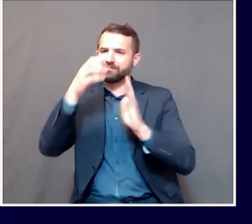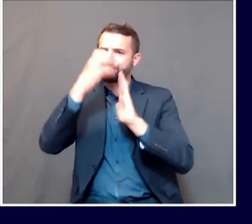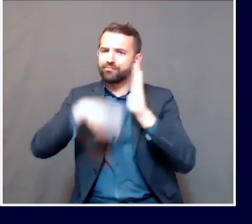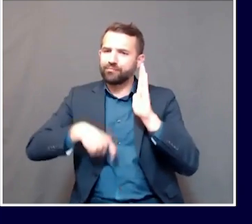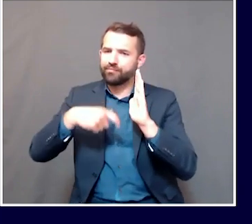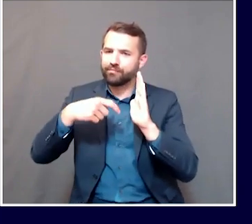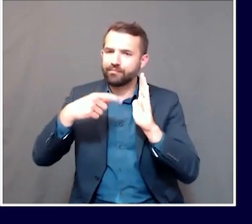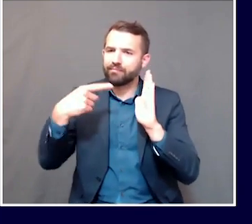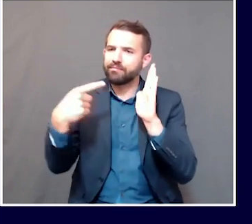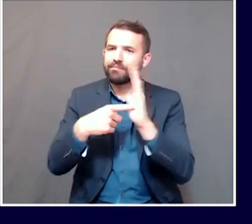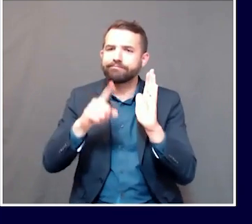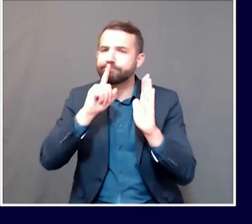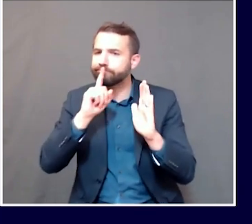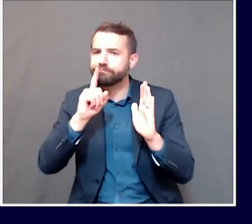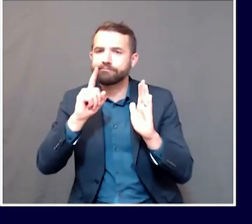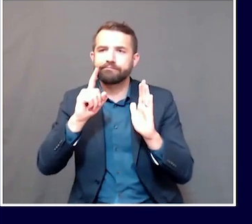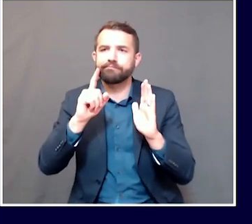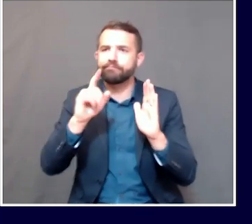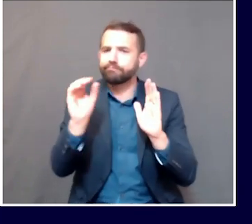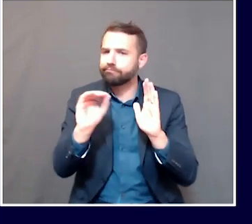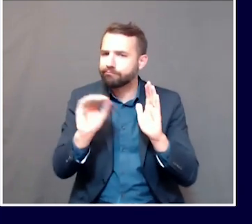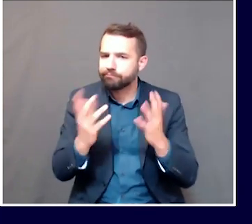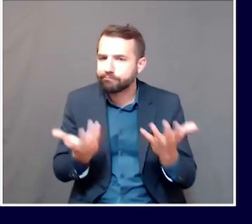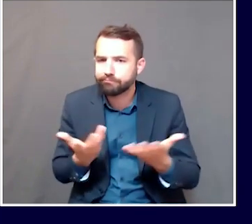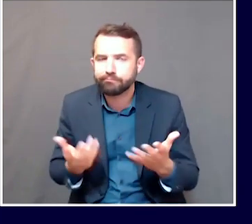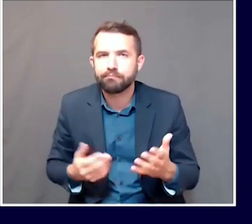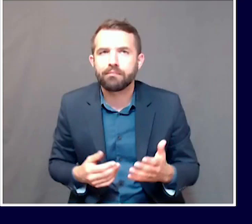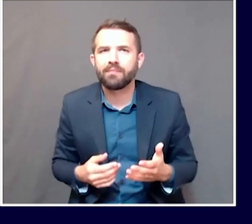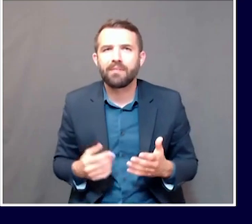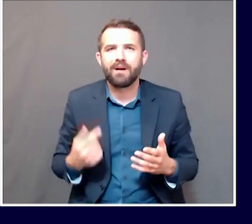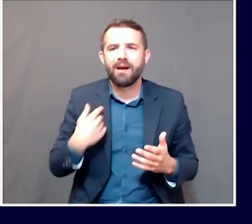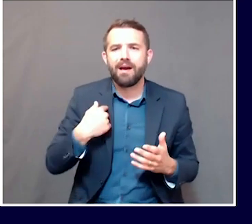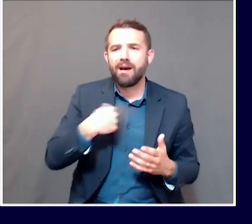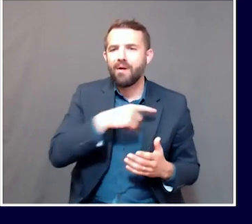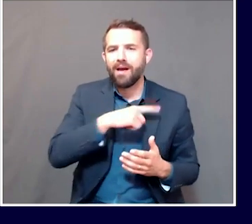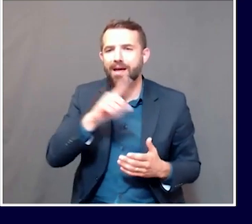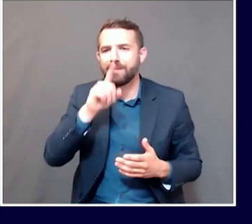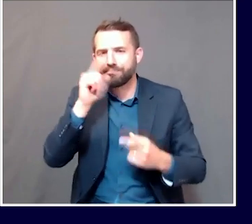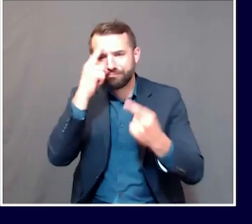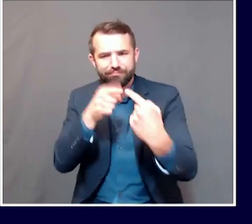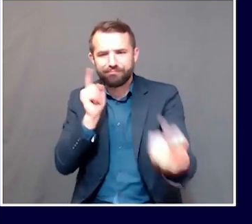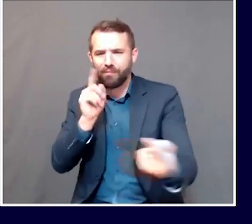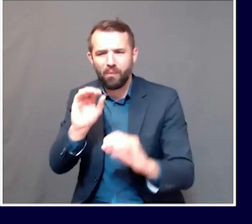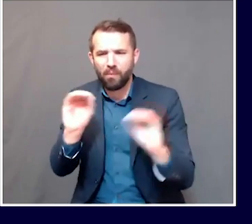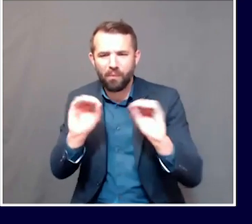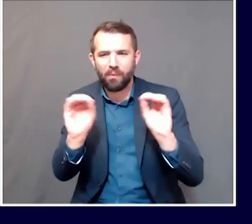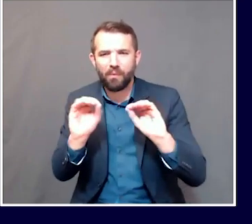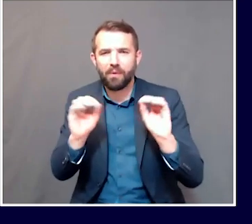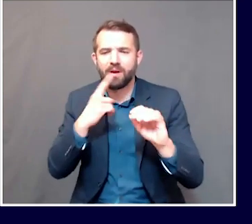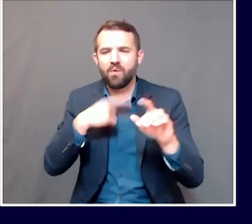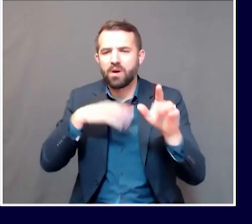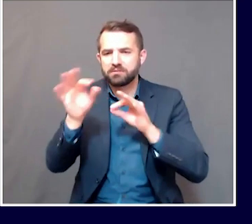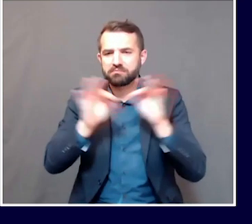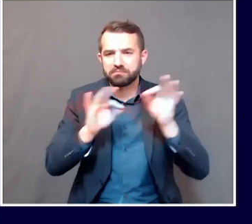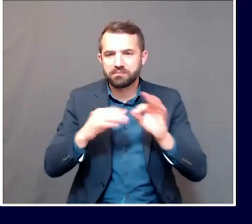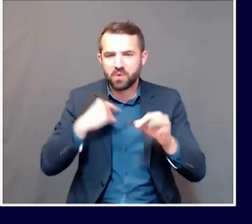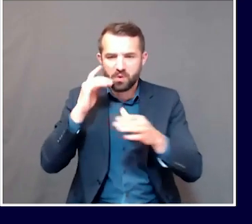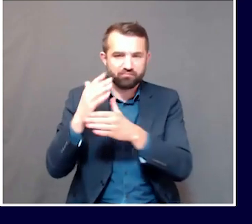we didn't say we objected to any particular proposal. What we said was we're going to share these proposals, any of them, with our economic